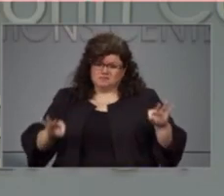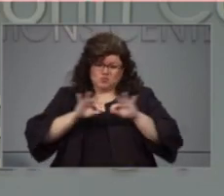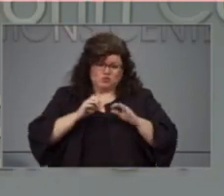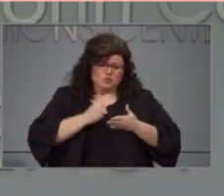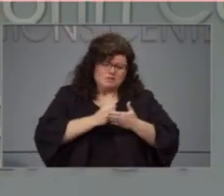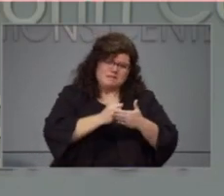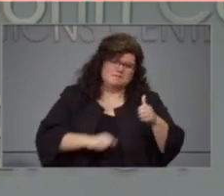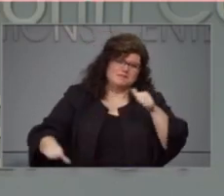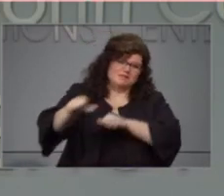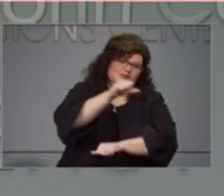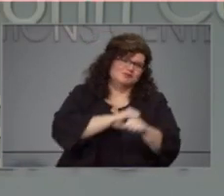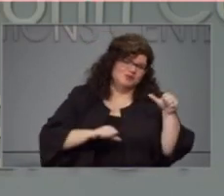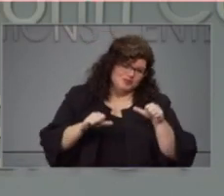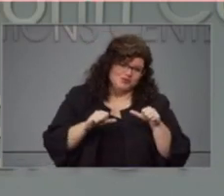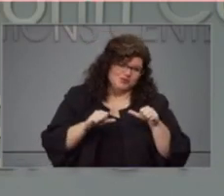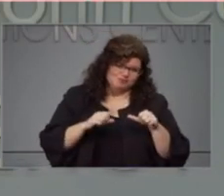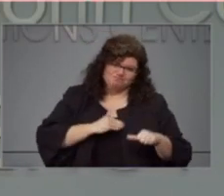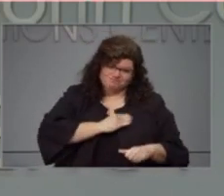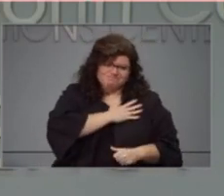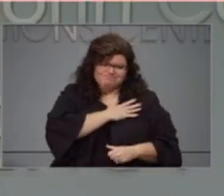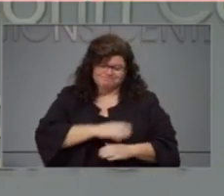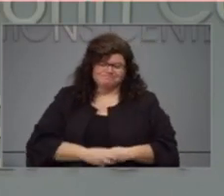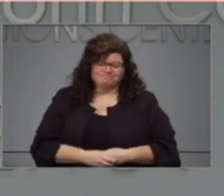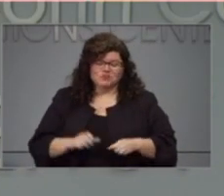We're all better off when we work together.